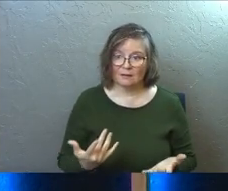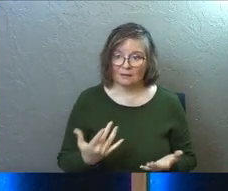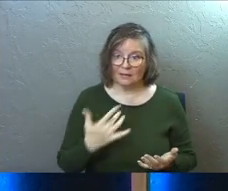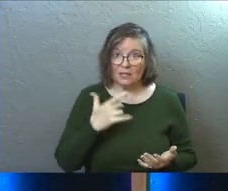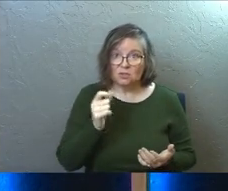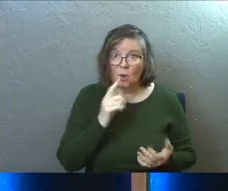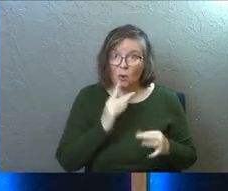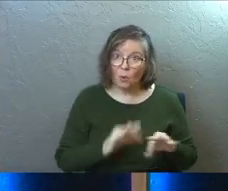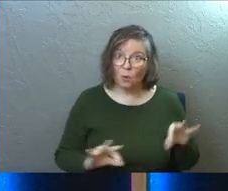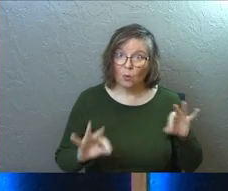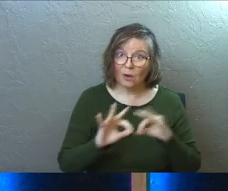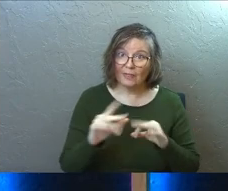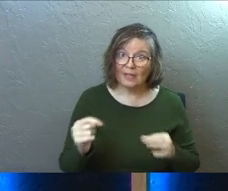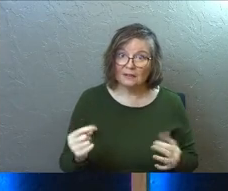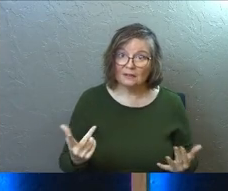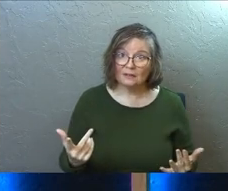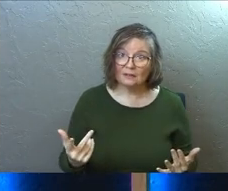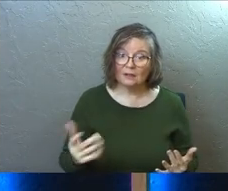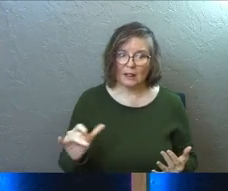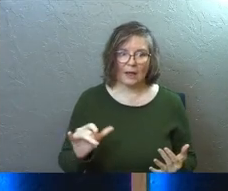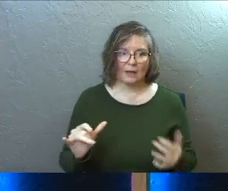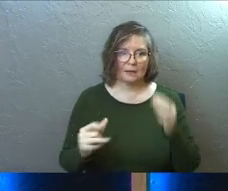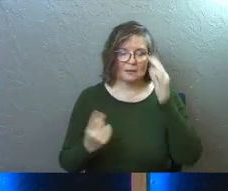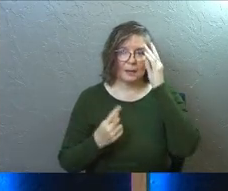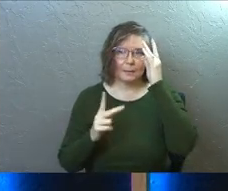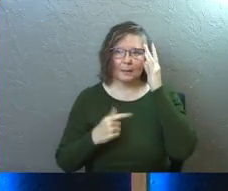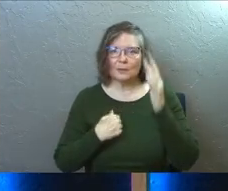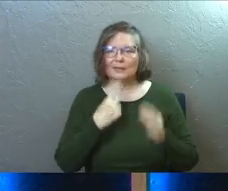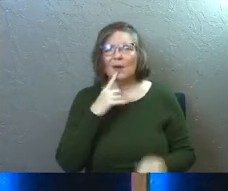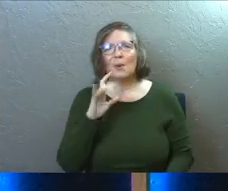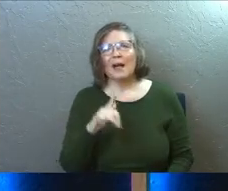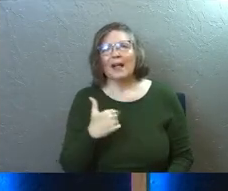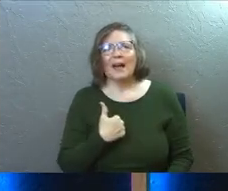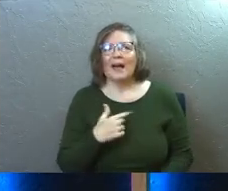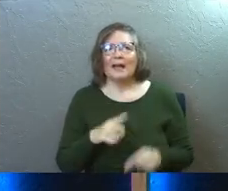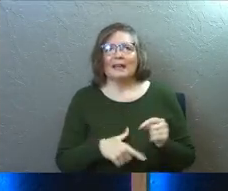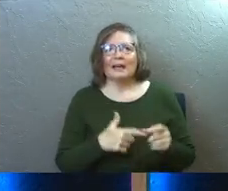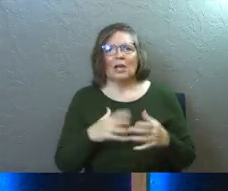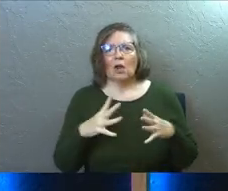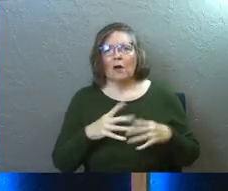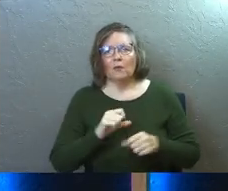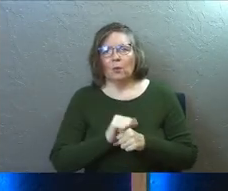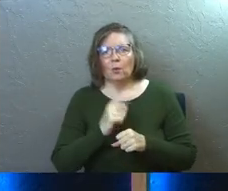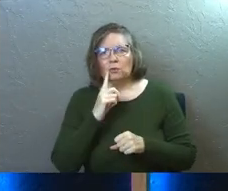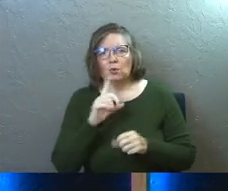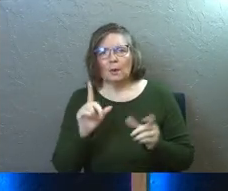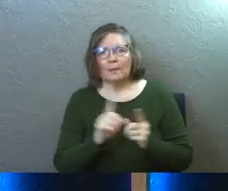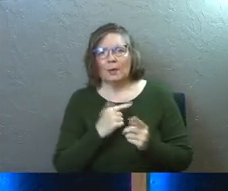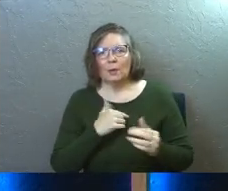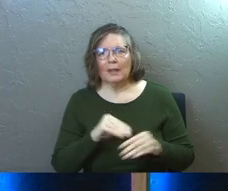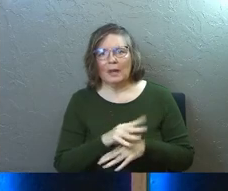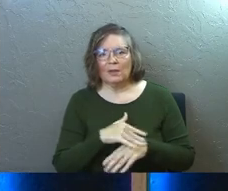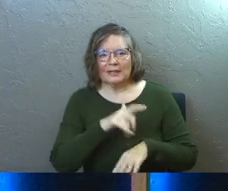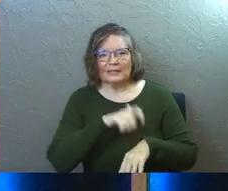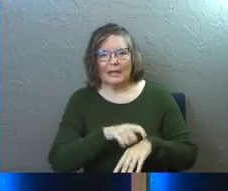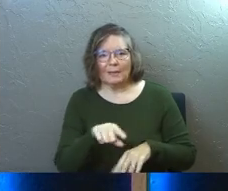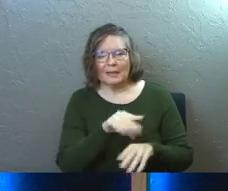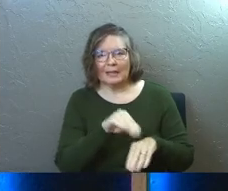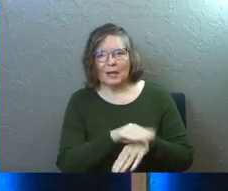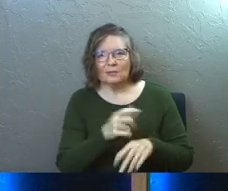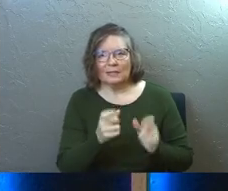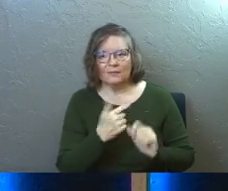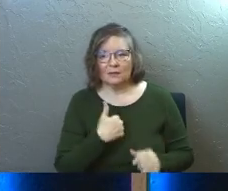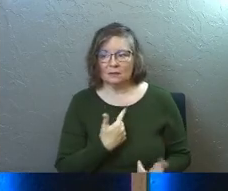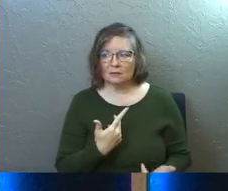Isn't it so worth it? Like sometimes people will say, well, I can't get off work in order to meet with the counselor at the time that the